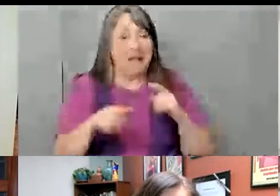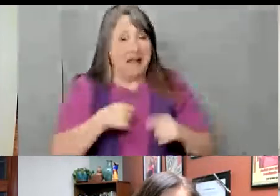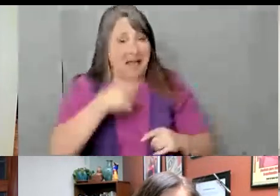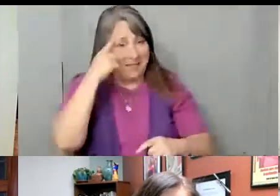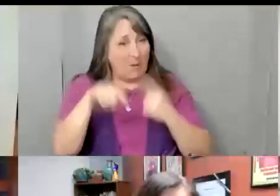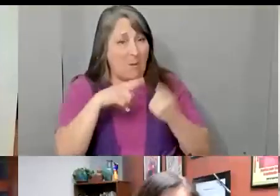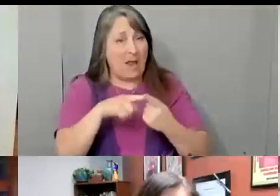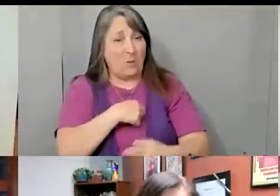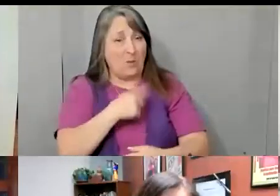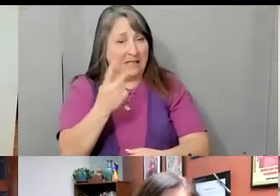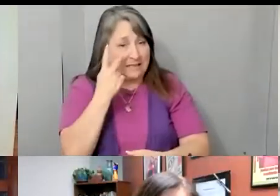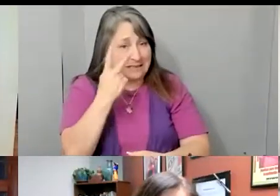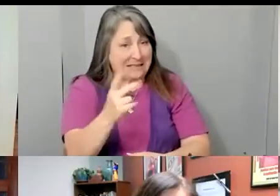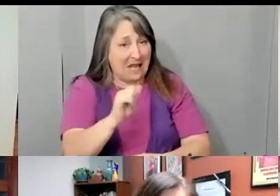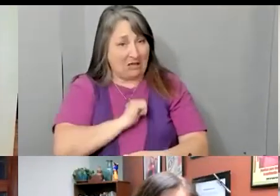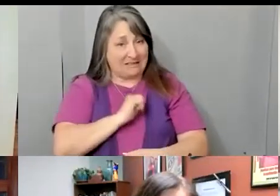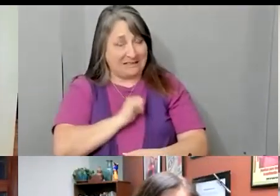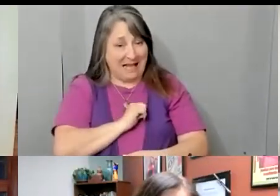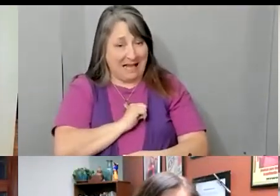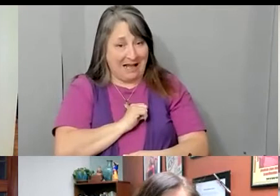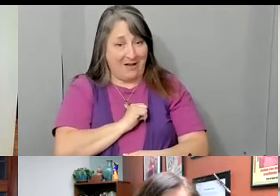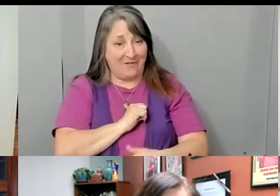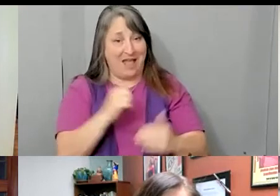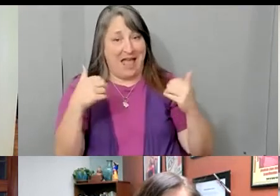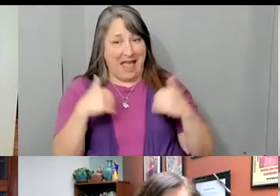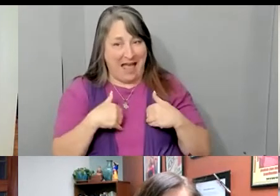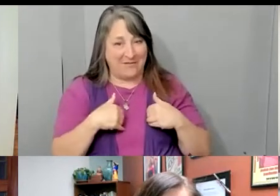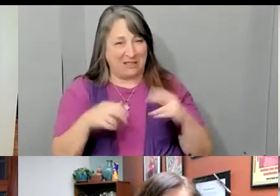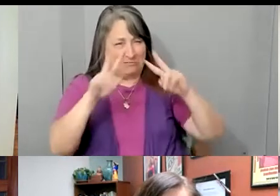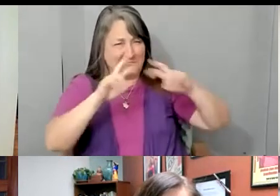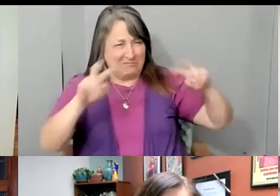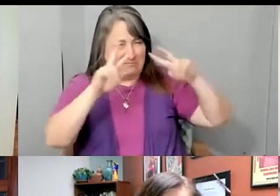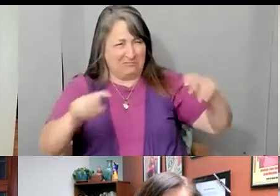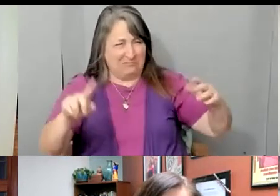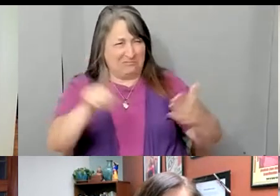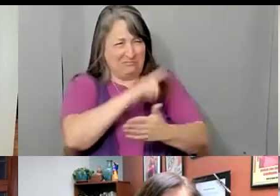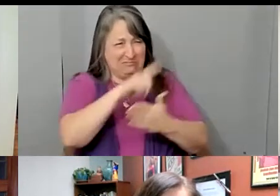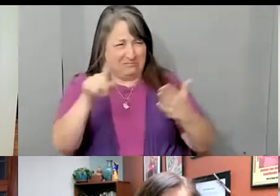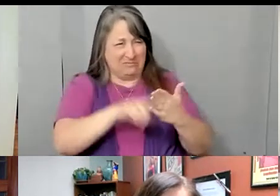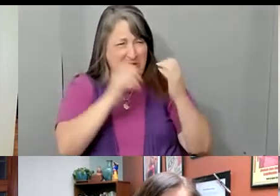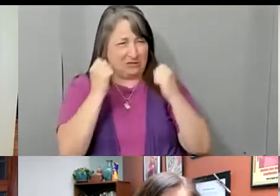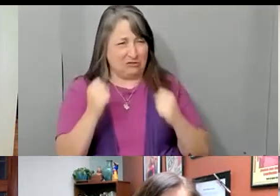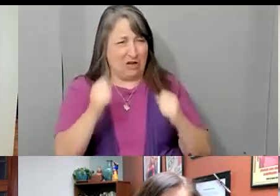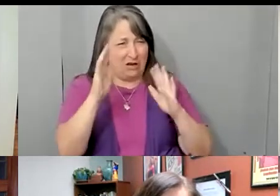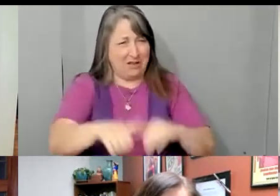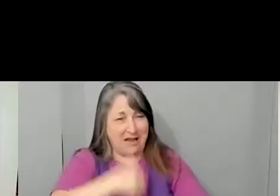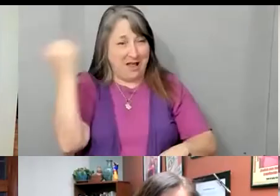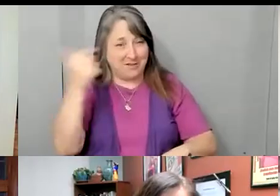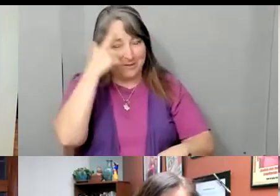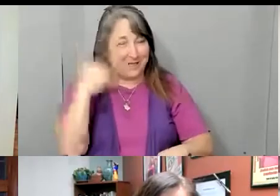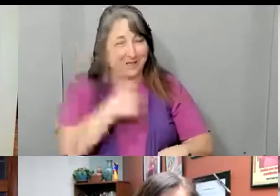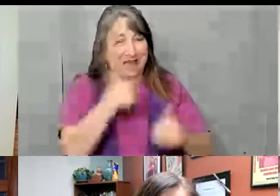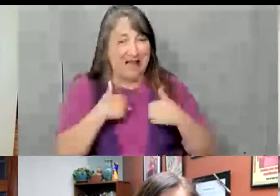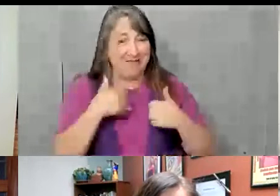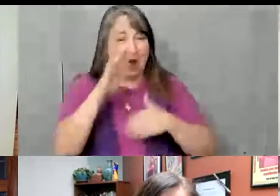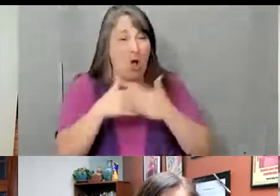see ourselves having scrutiny stronger than others, because we have, we've had an all Latino council here in Santana for a